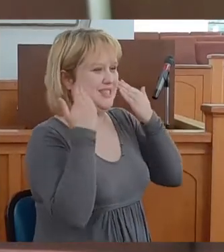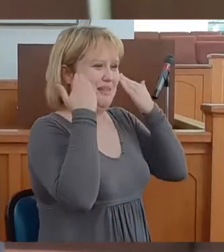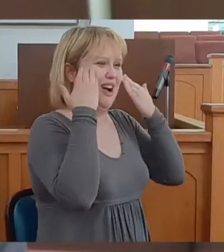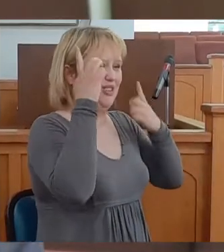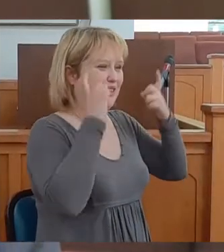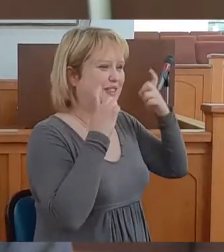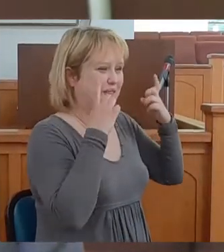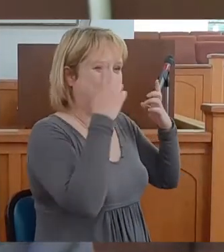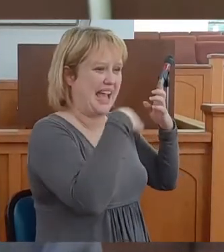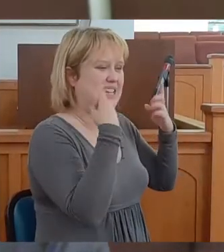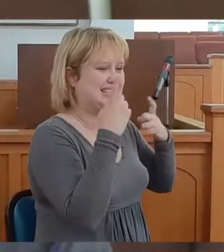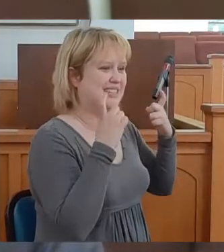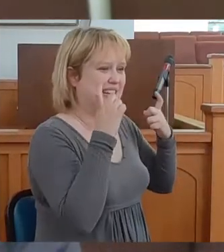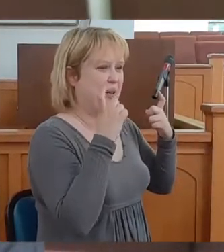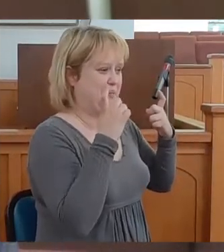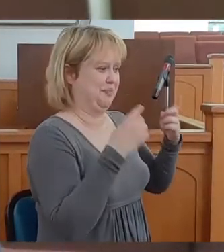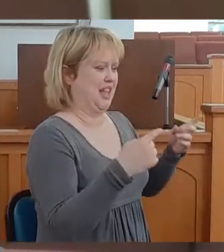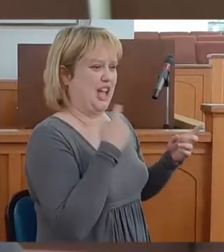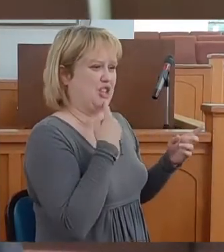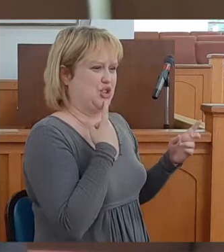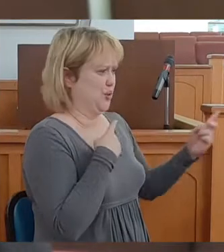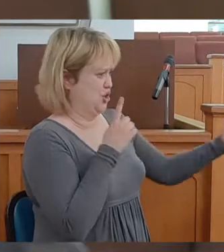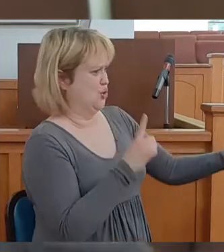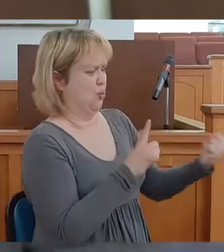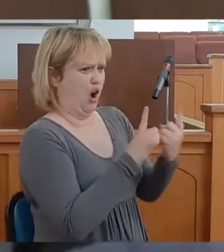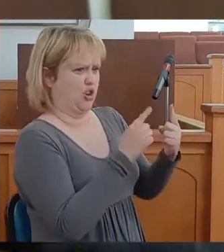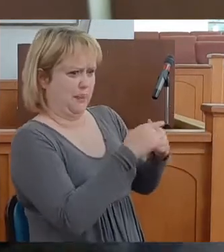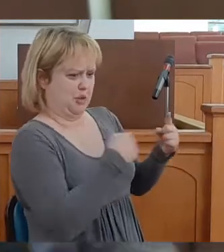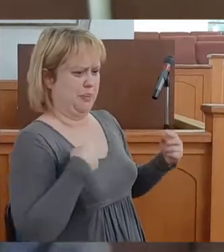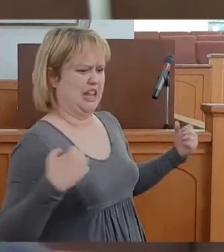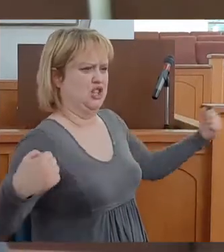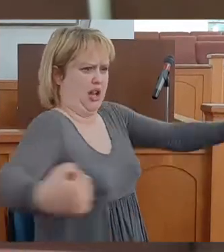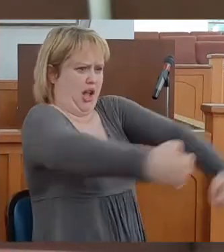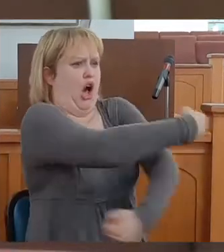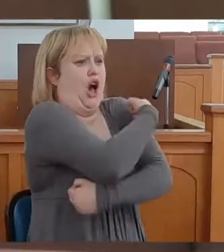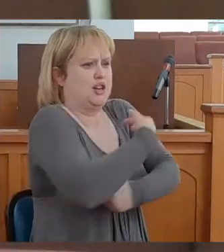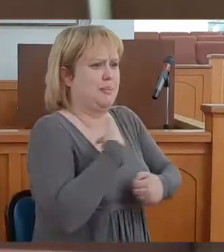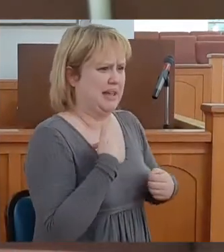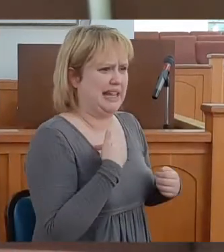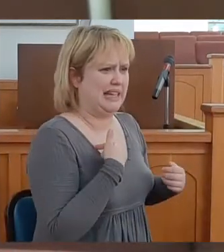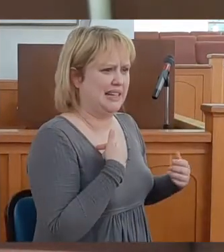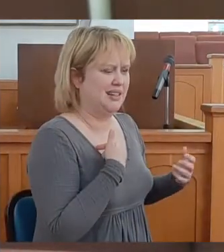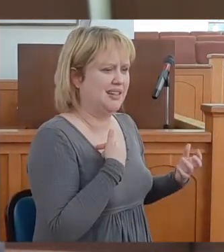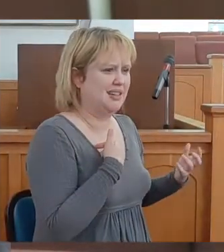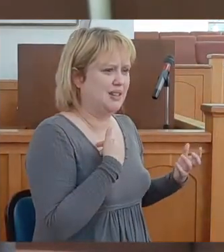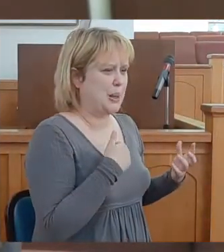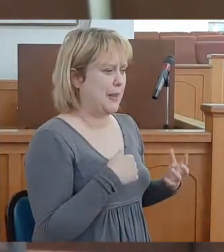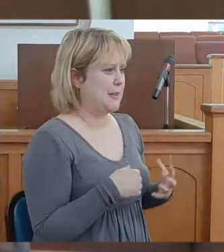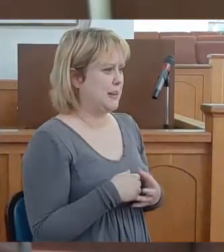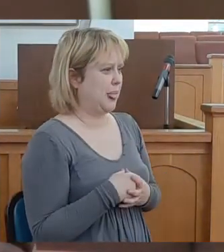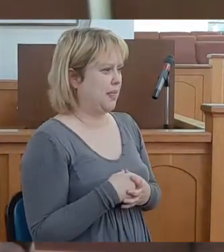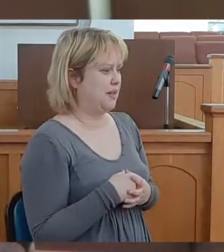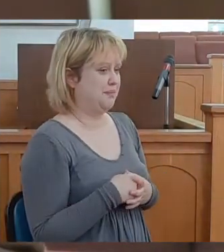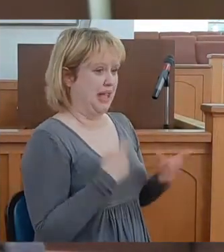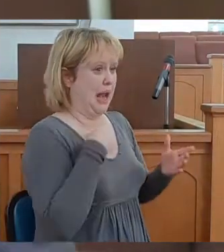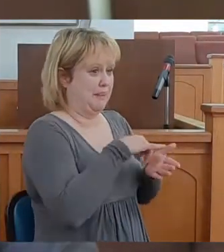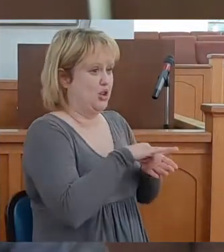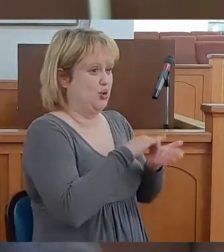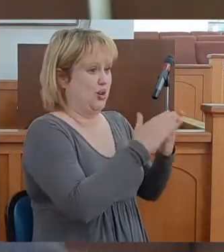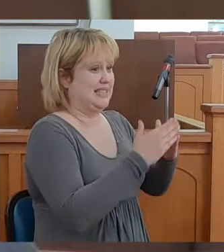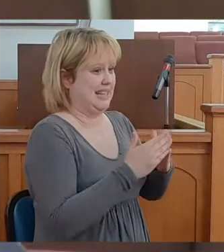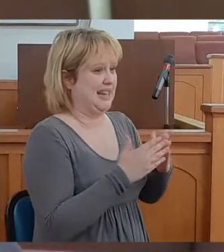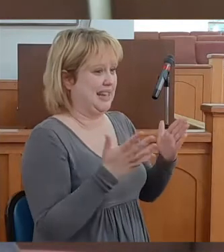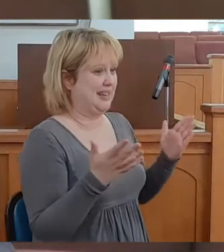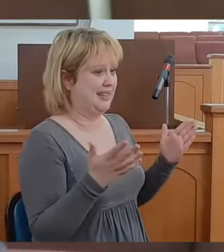on her face. And boy, she just walked up to me and she gave me a big hug. Now, I'm in New York